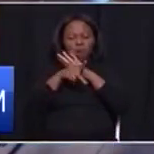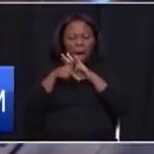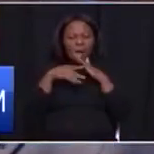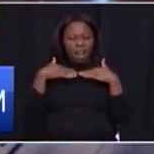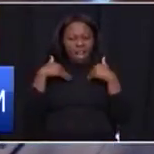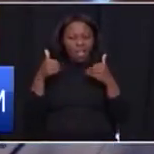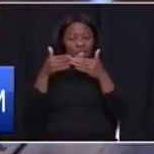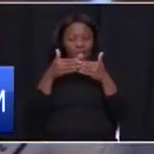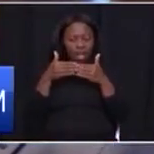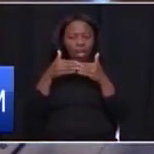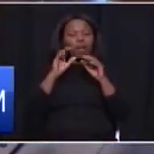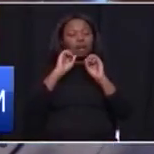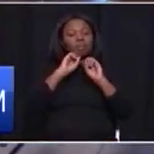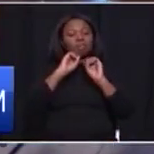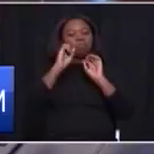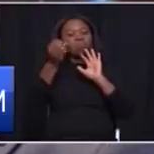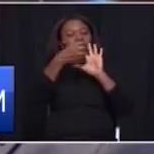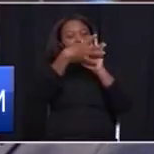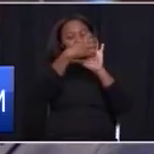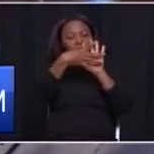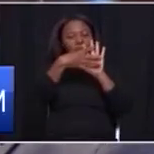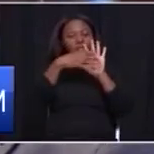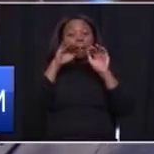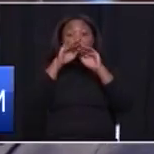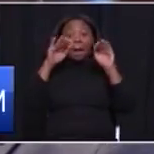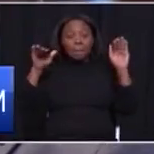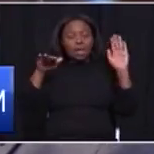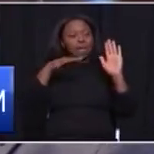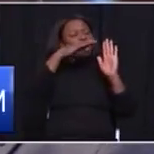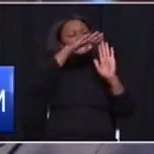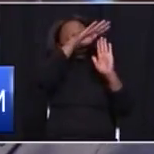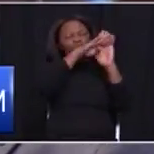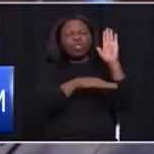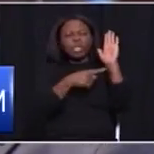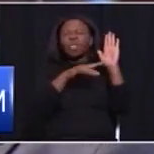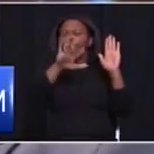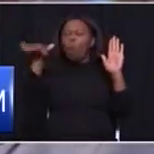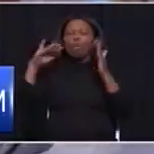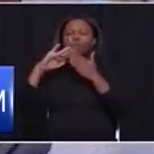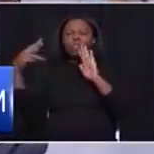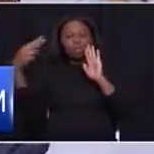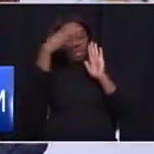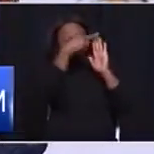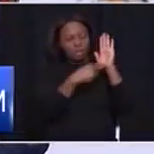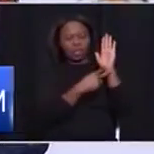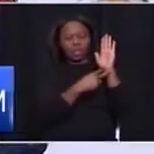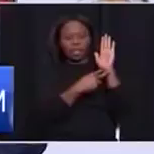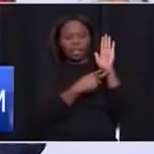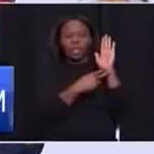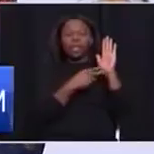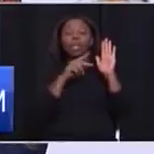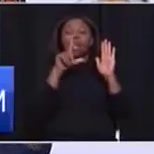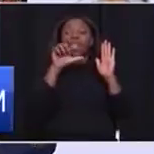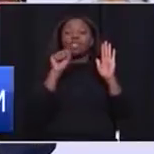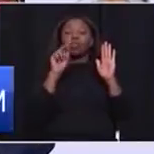on one sheet that the public must know. On a sheet to see what, as MEC Lee Sufi is going to do,